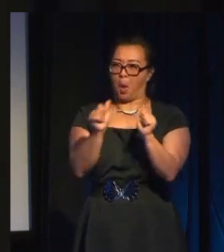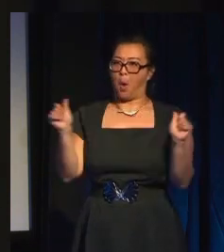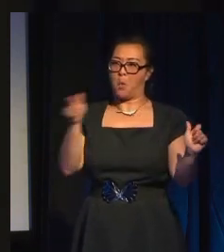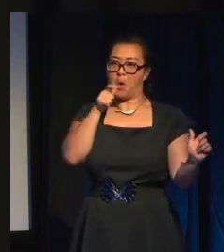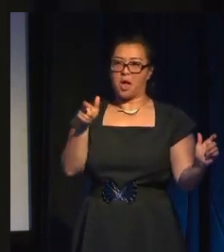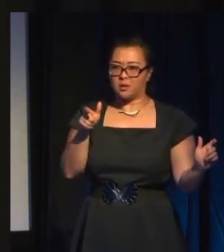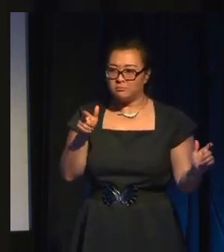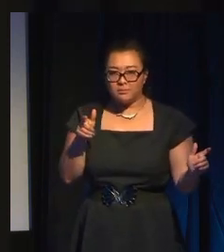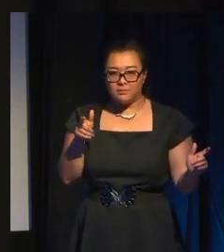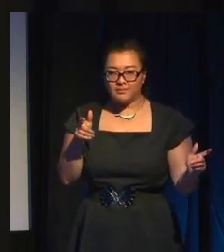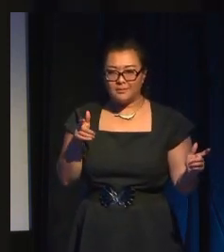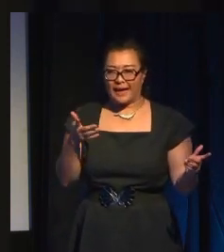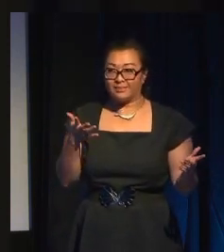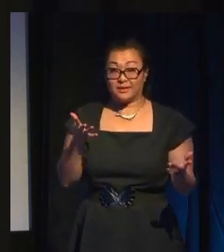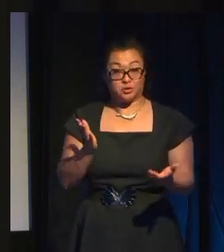And that's true.